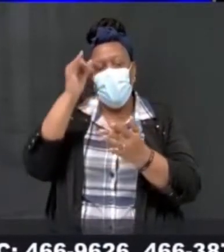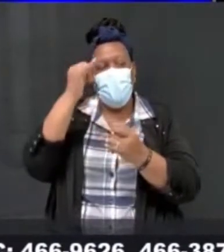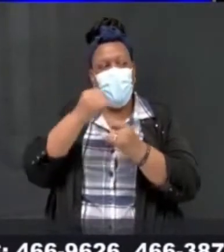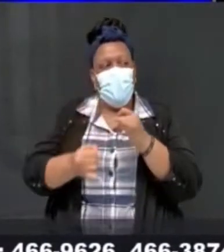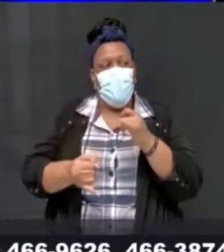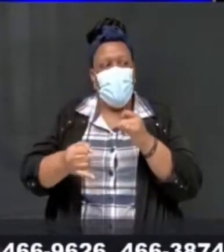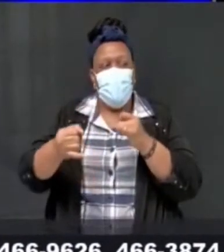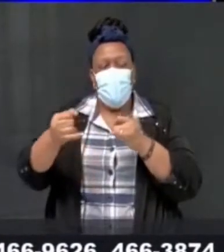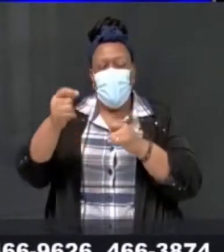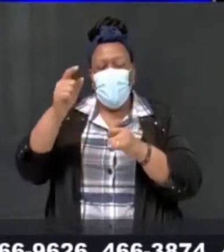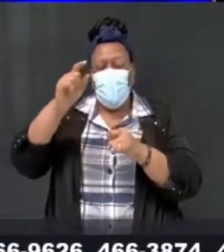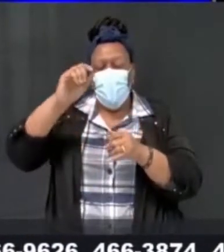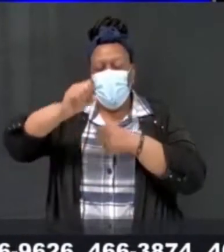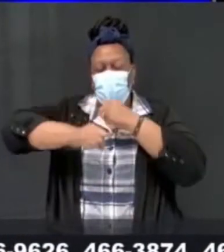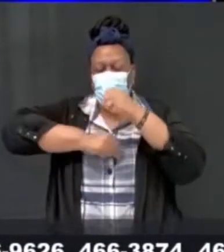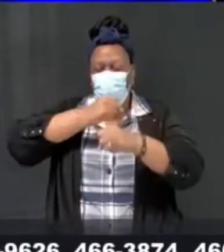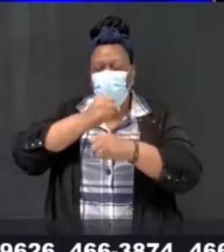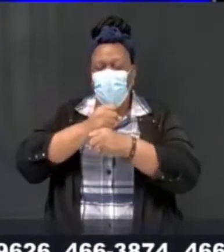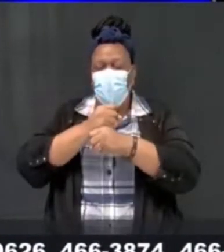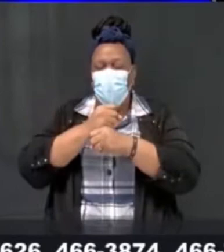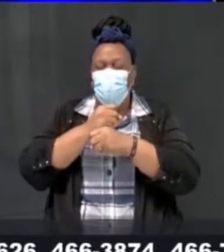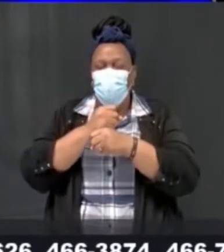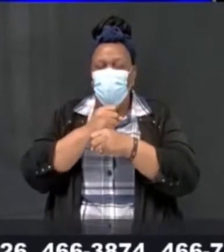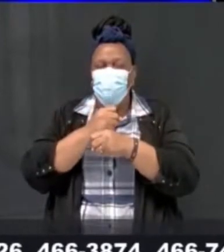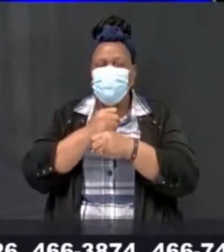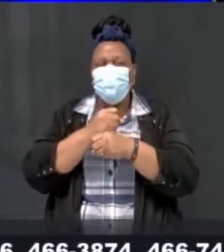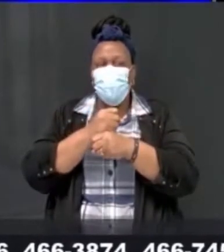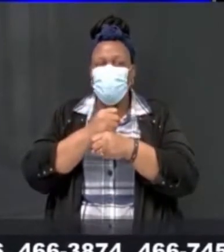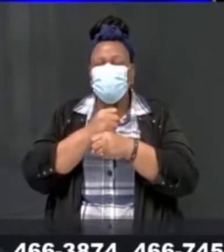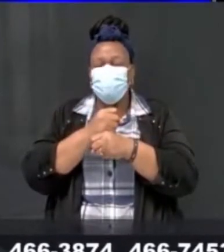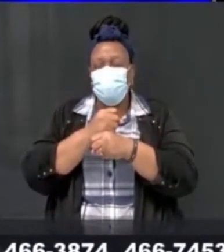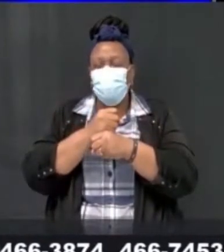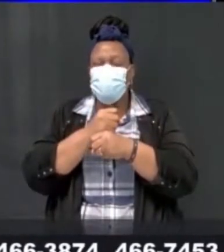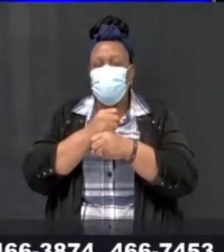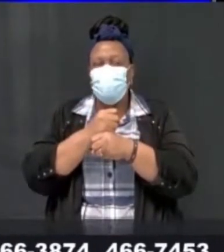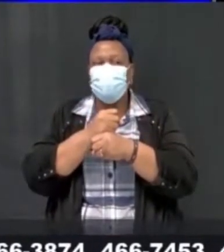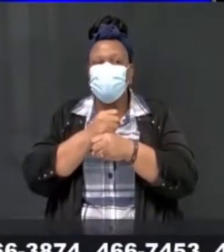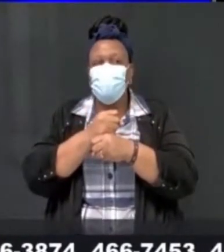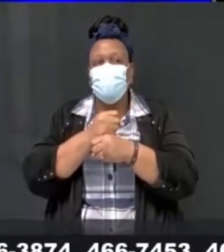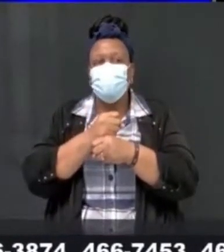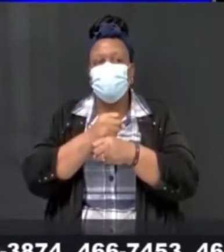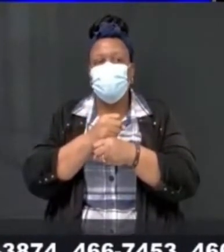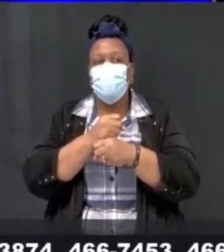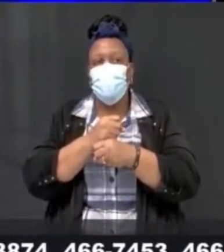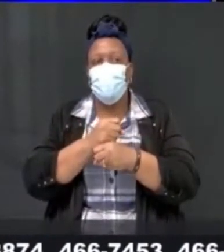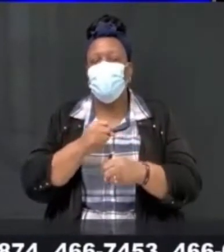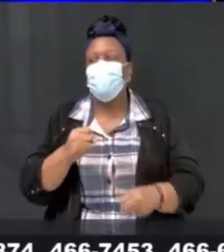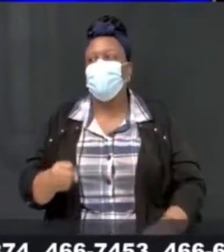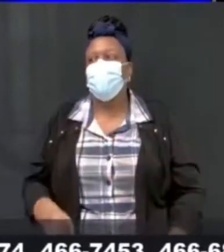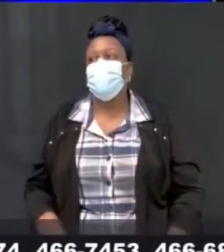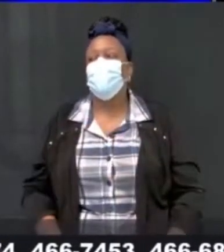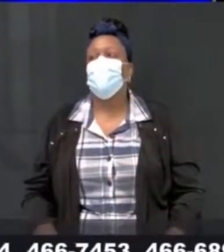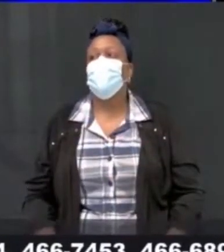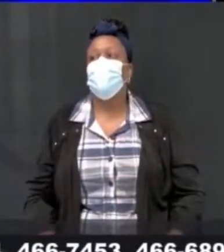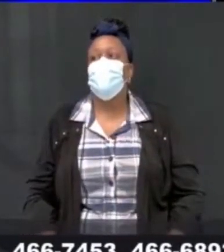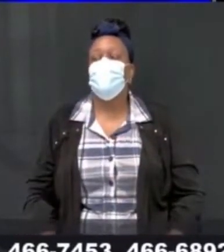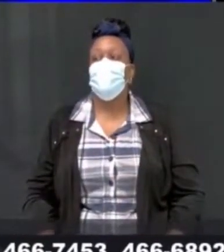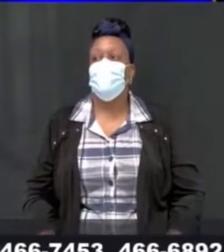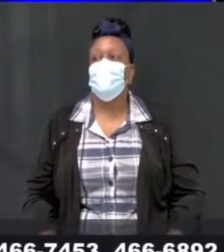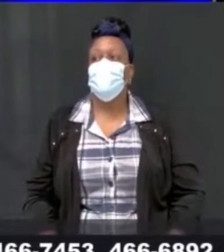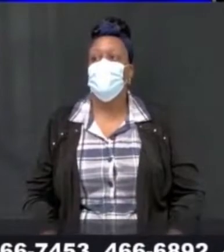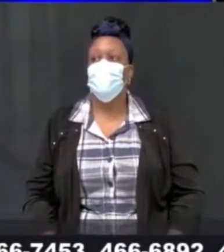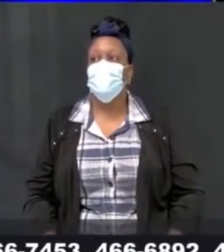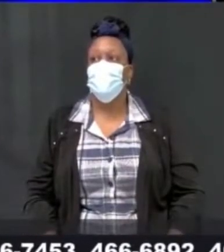antibody test. And